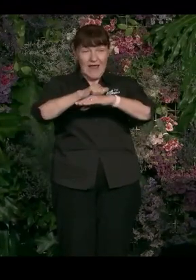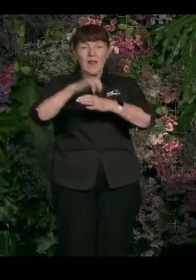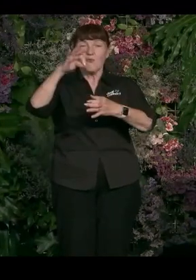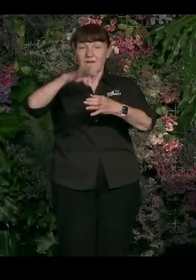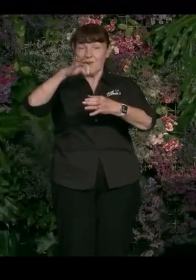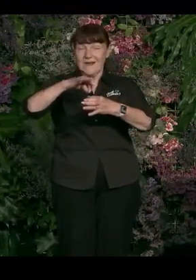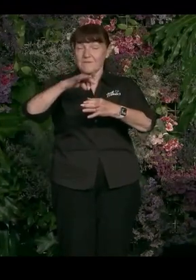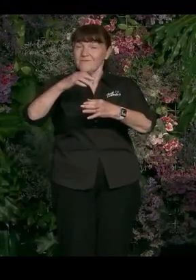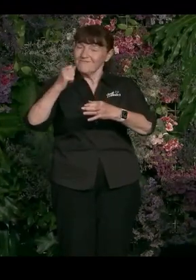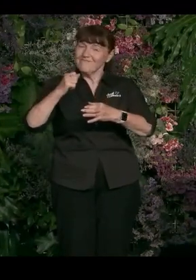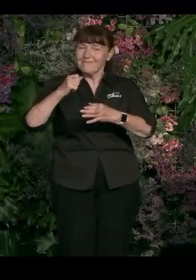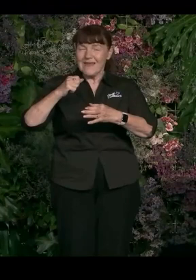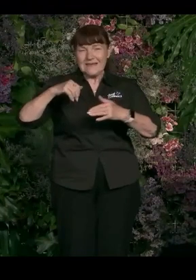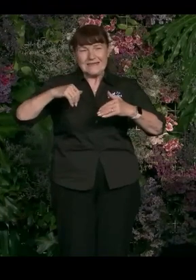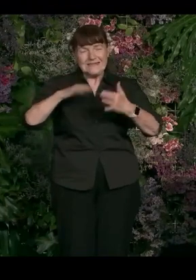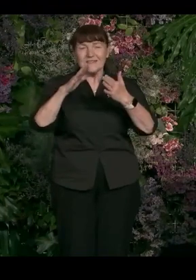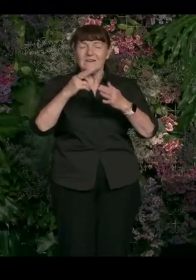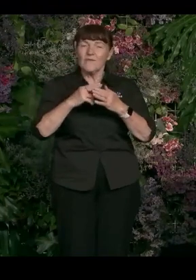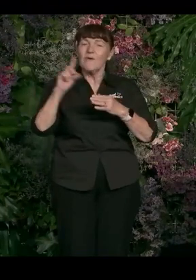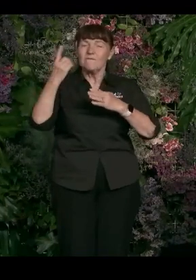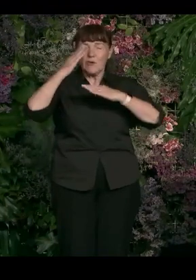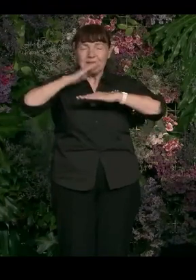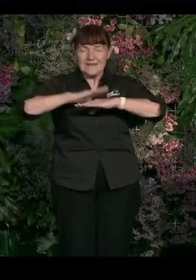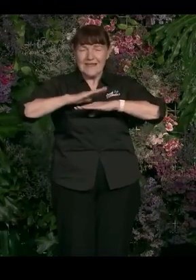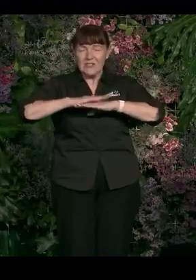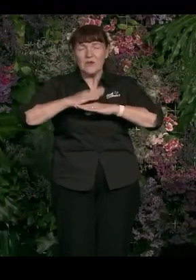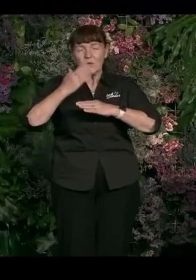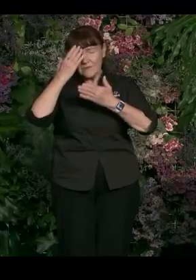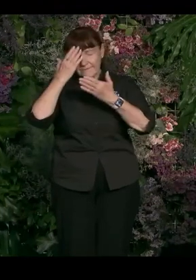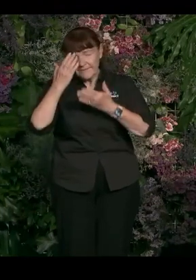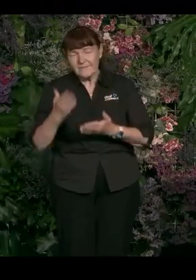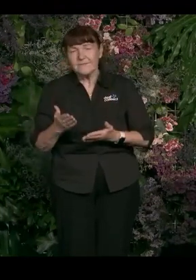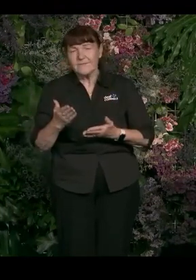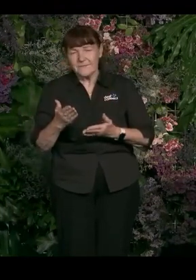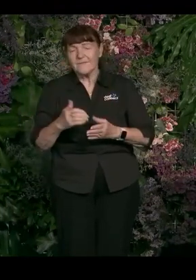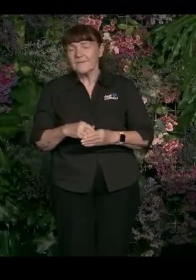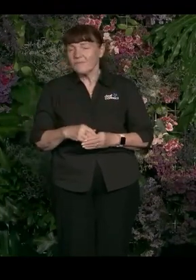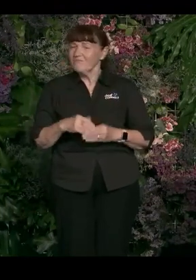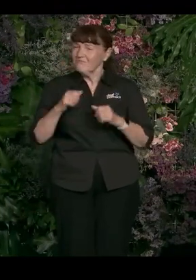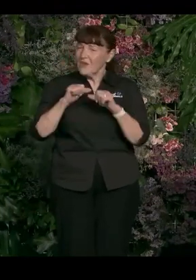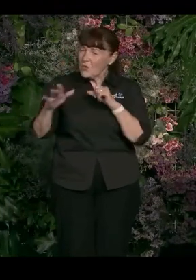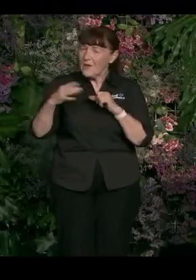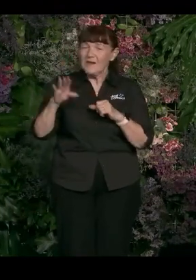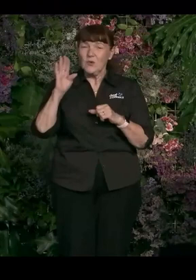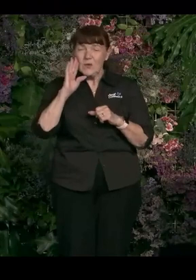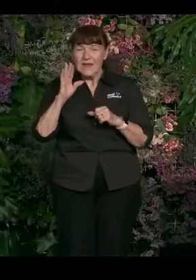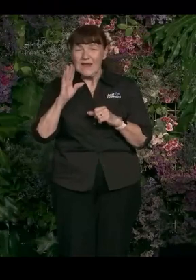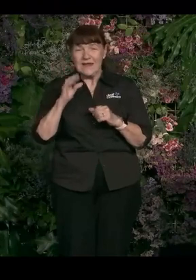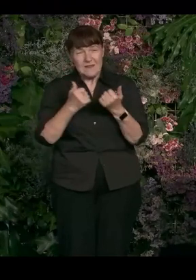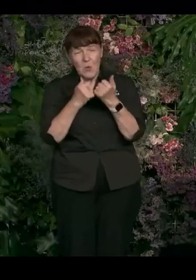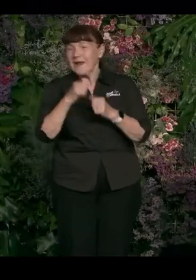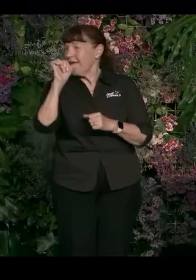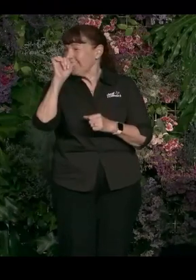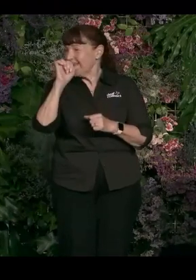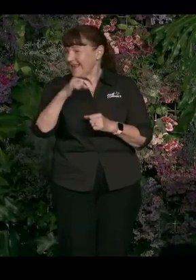make it a tough year in many ways for our First Nations, which I want to recognise. And great to hear about, you know, supporting the Yes Movement.